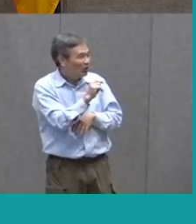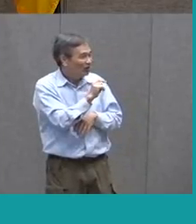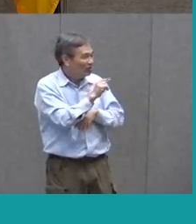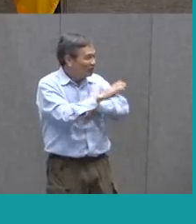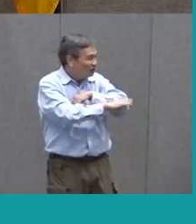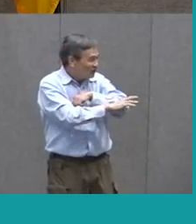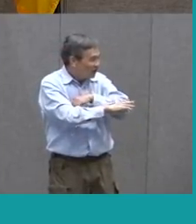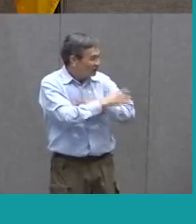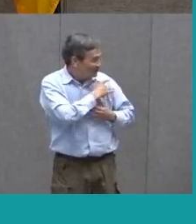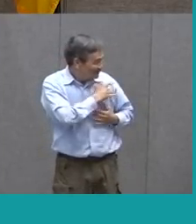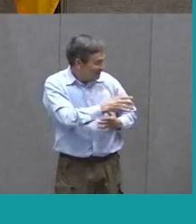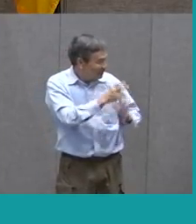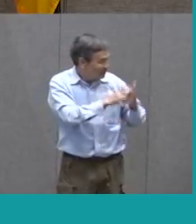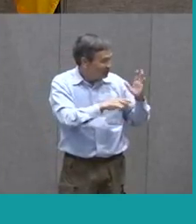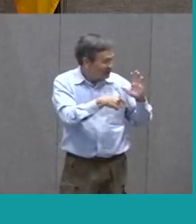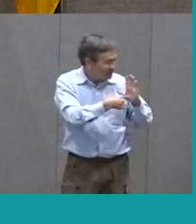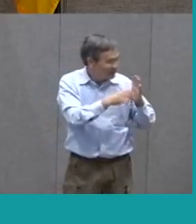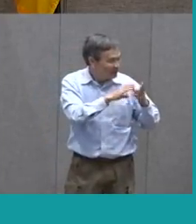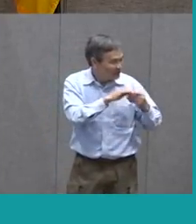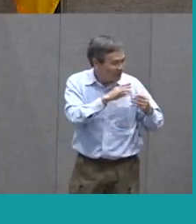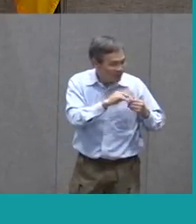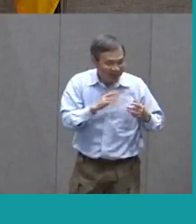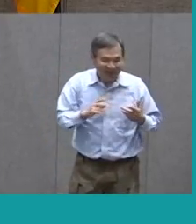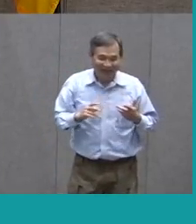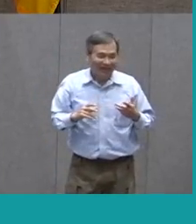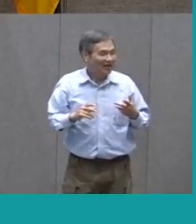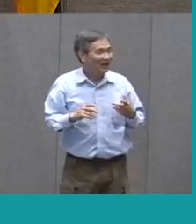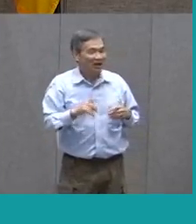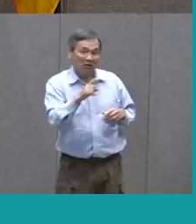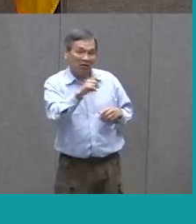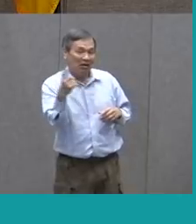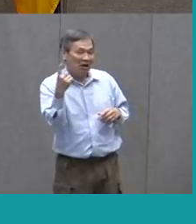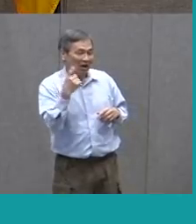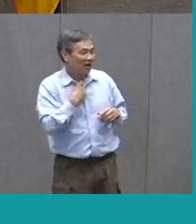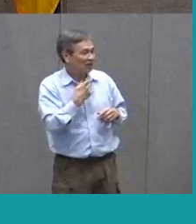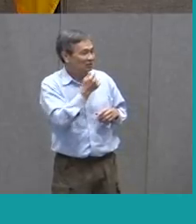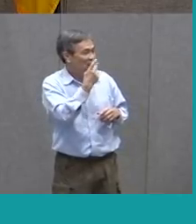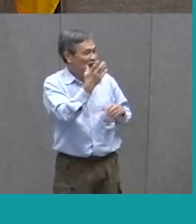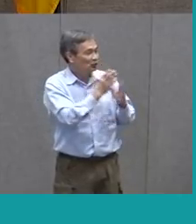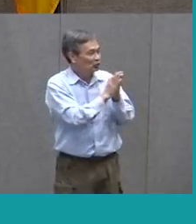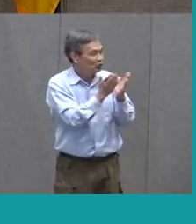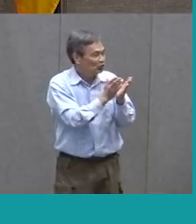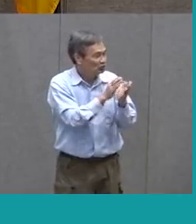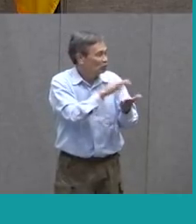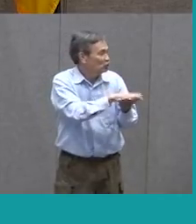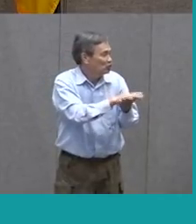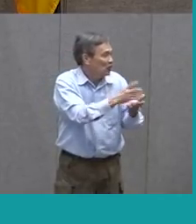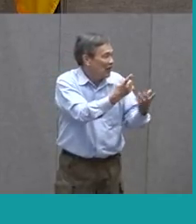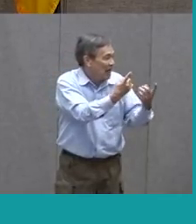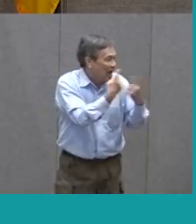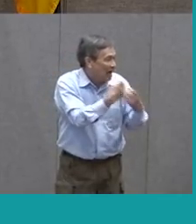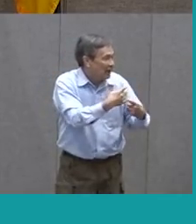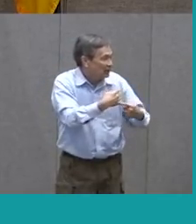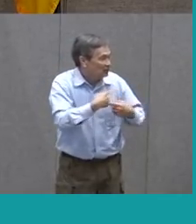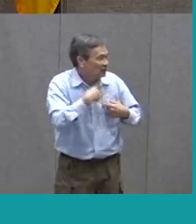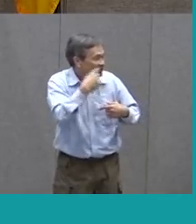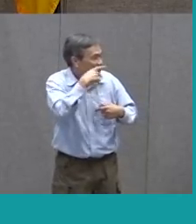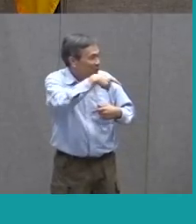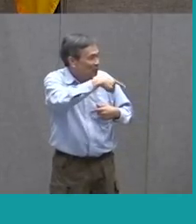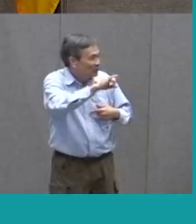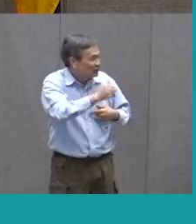time. It has some good voice to it. I've been asked to read at a few of our schools for principals in pajama nights.